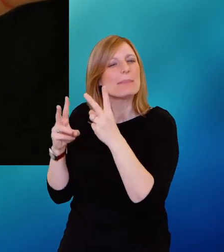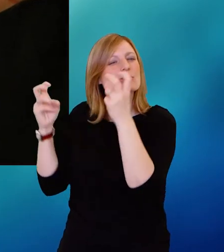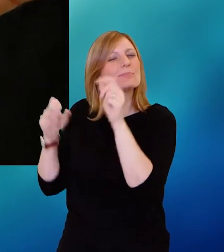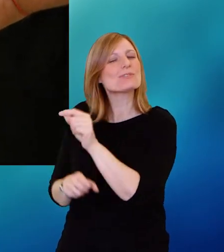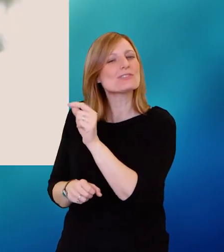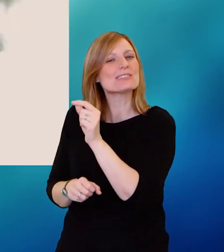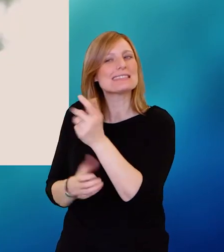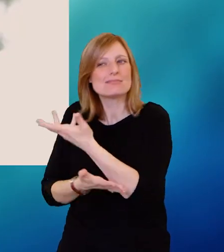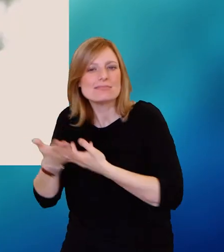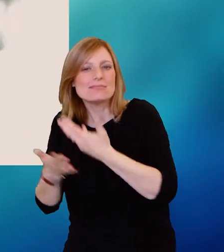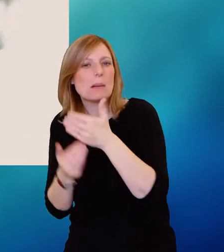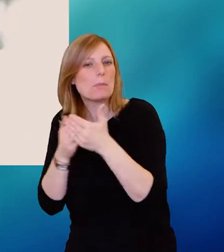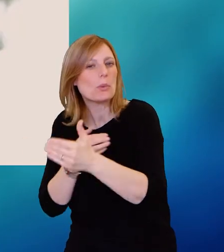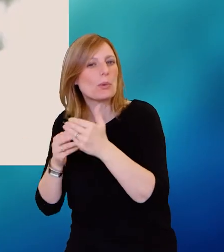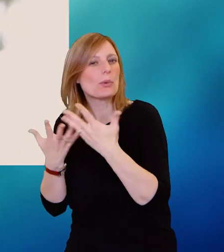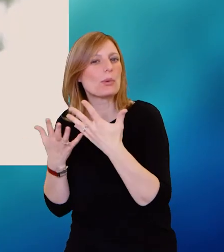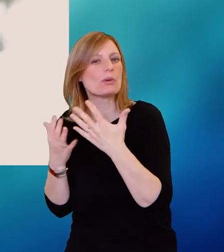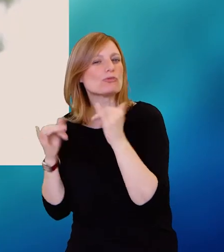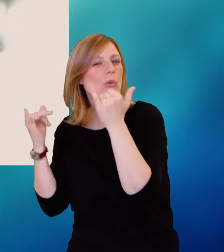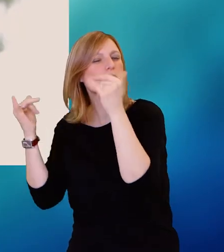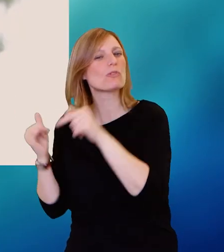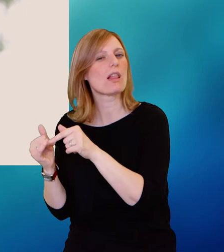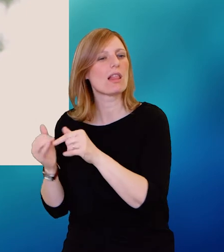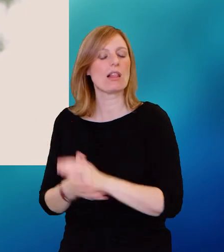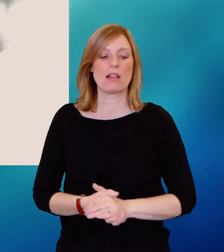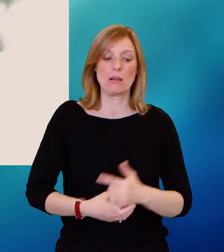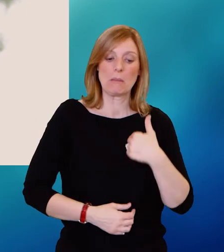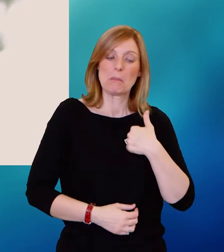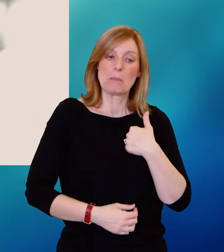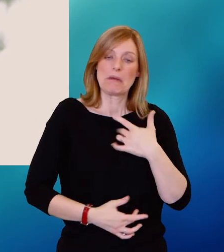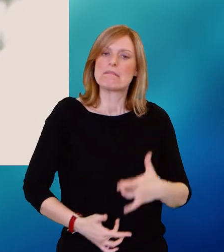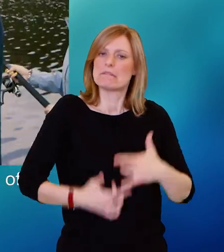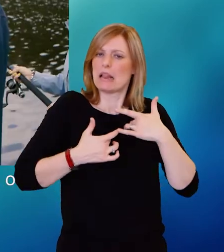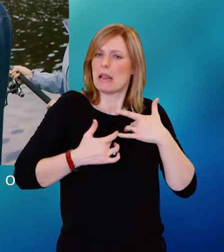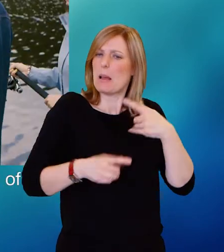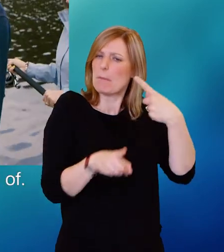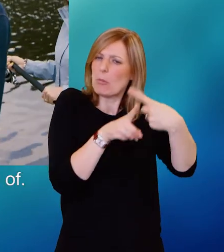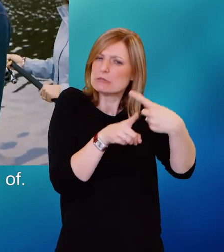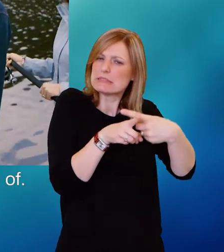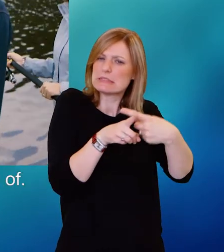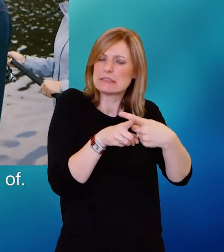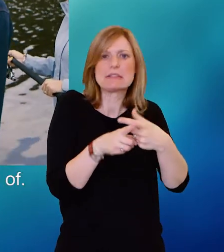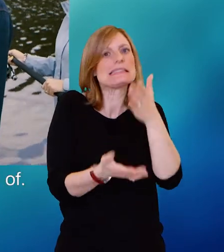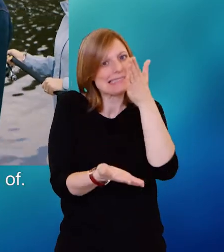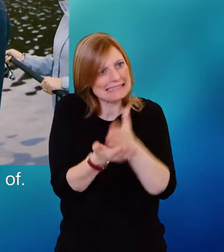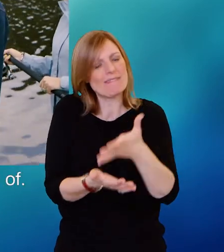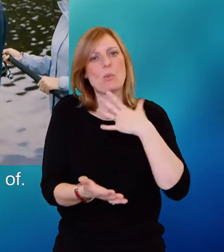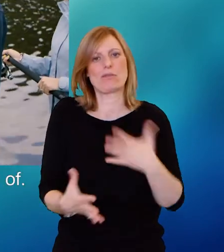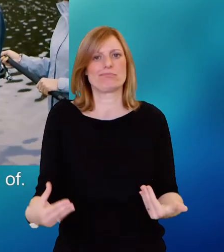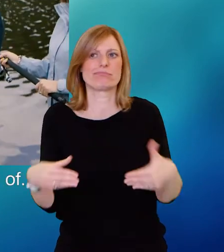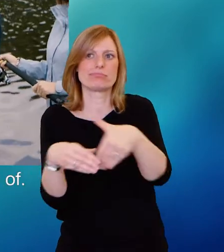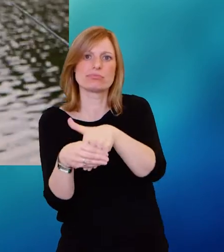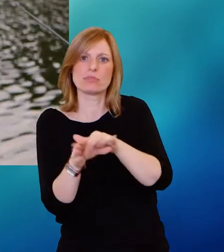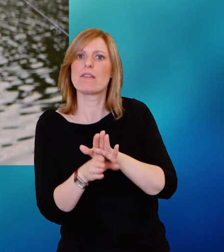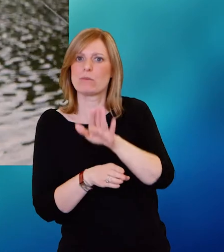side of it. Speaking for myself personally, it's been a really positive thing and something that I definitely want to be